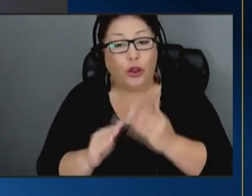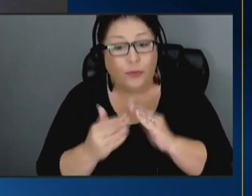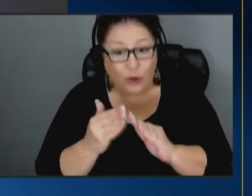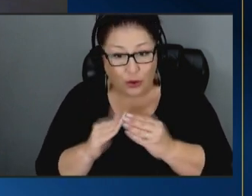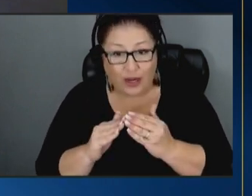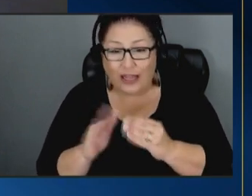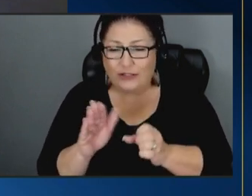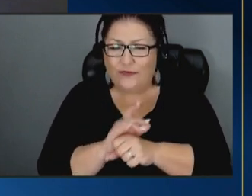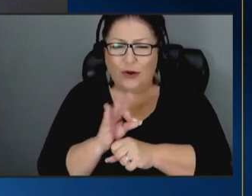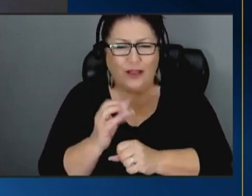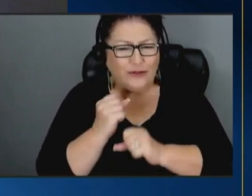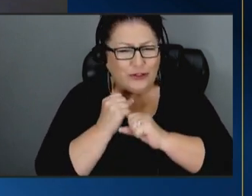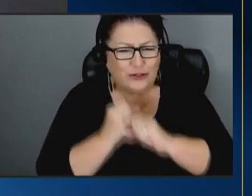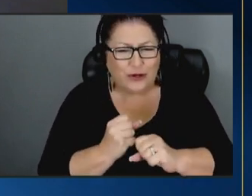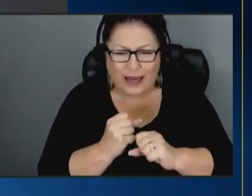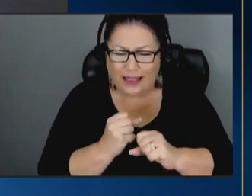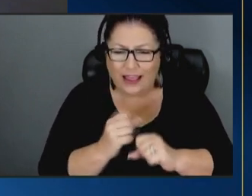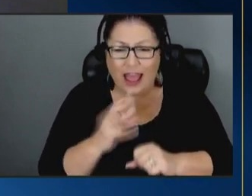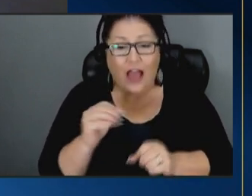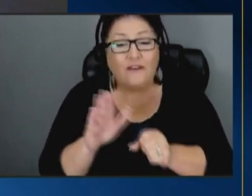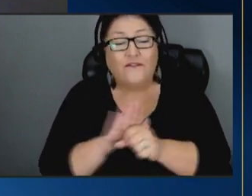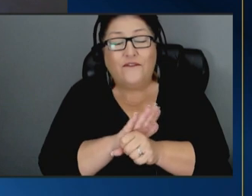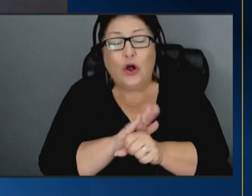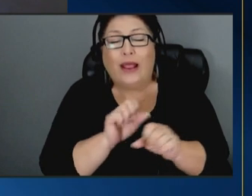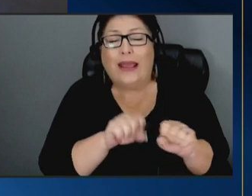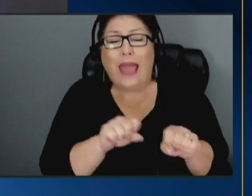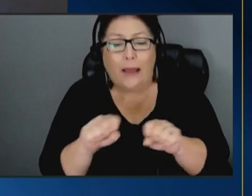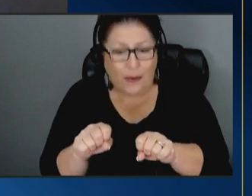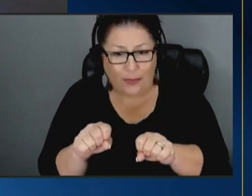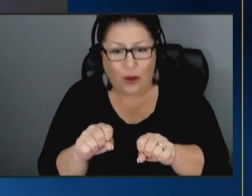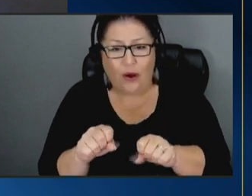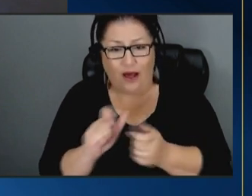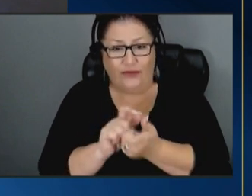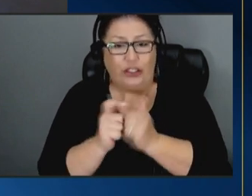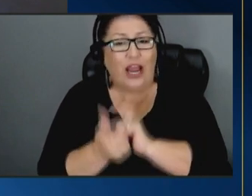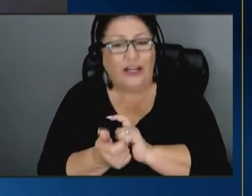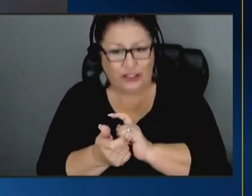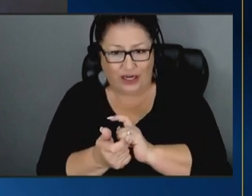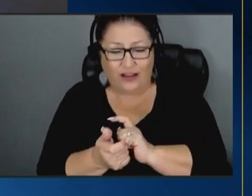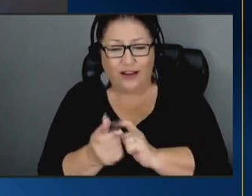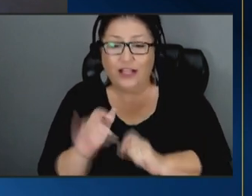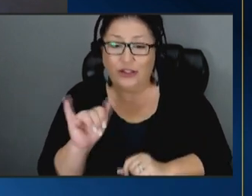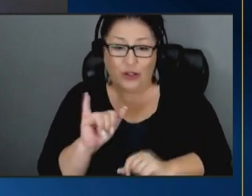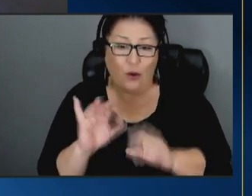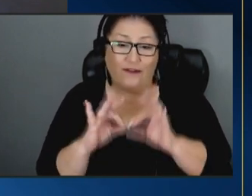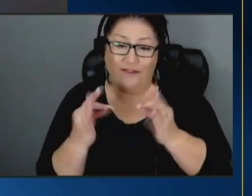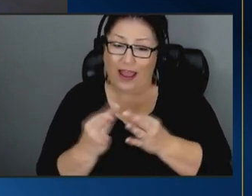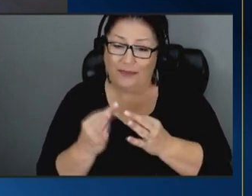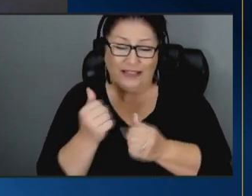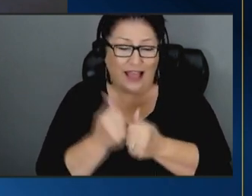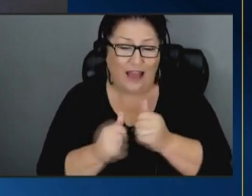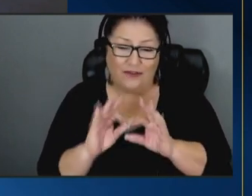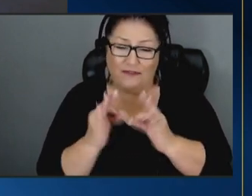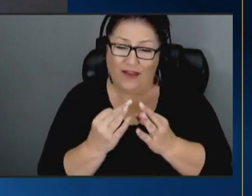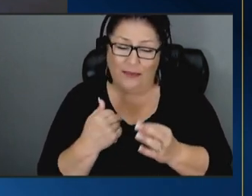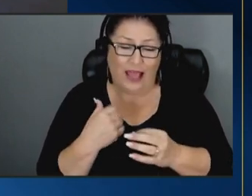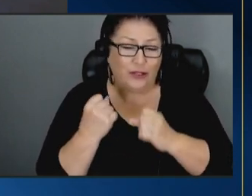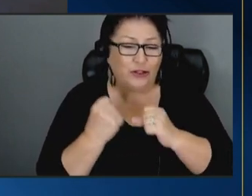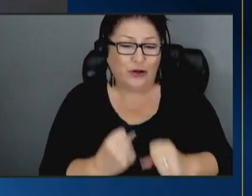full of strengths and fully capable of changing and so are families every family has strengths